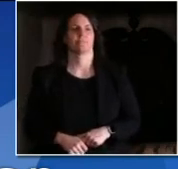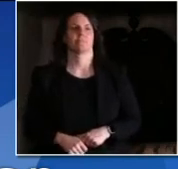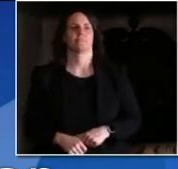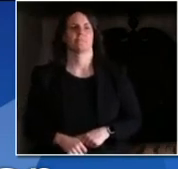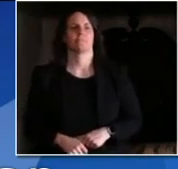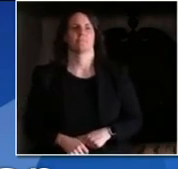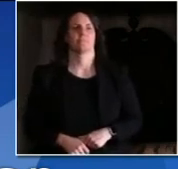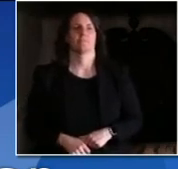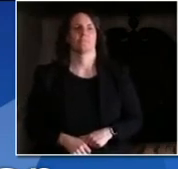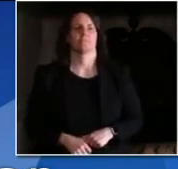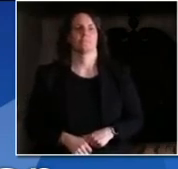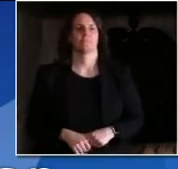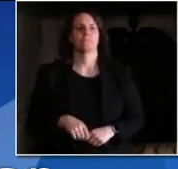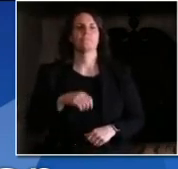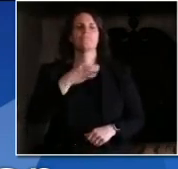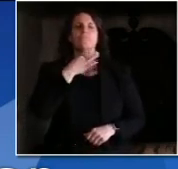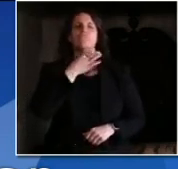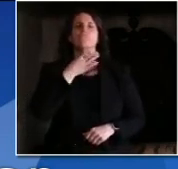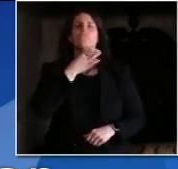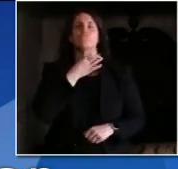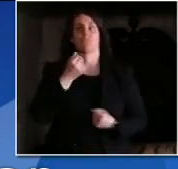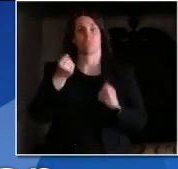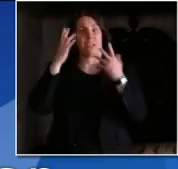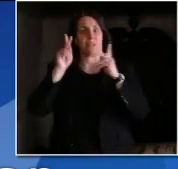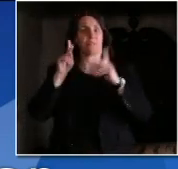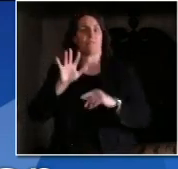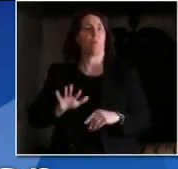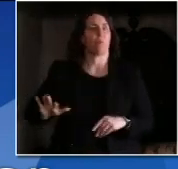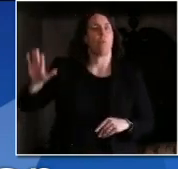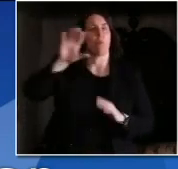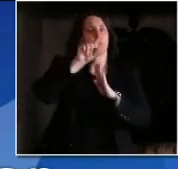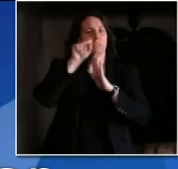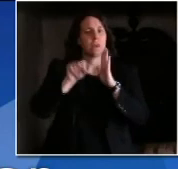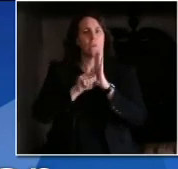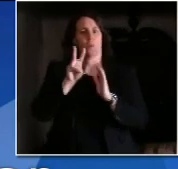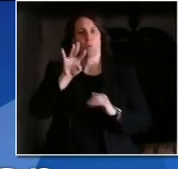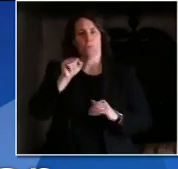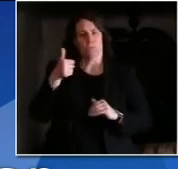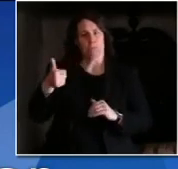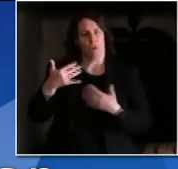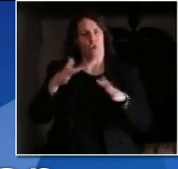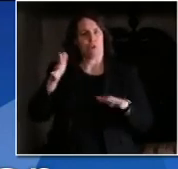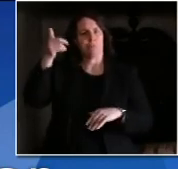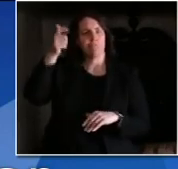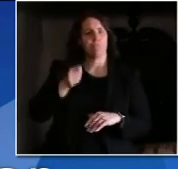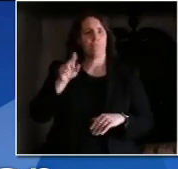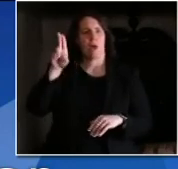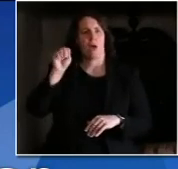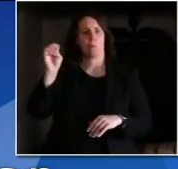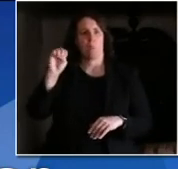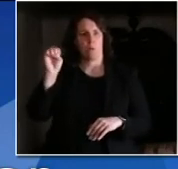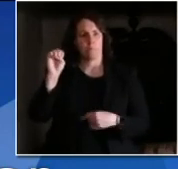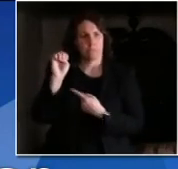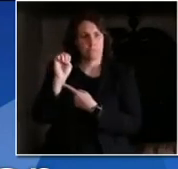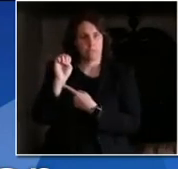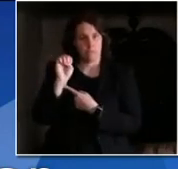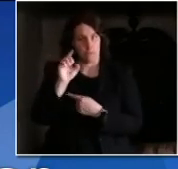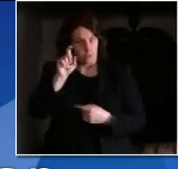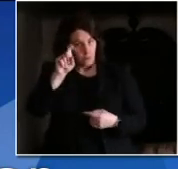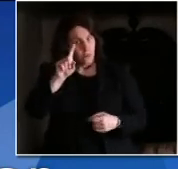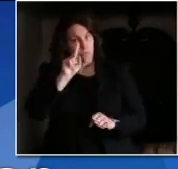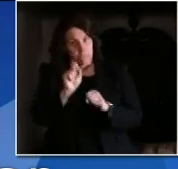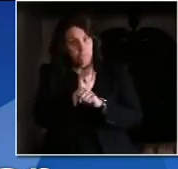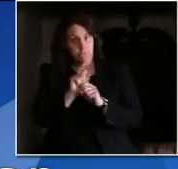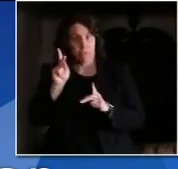state unemployed and filing for unemployment, how are you guys working to make sure that people start receiving their unemployment as soon as